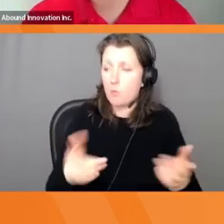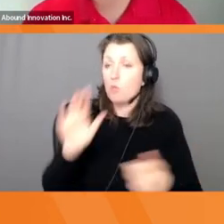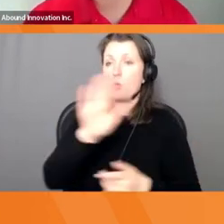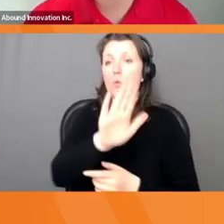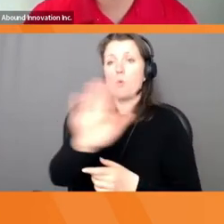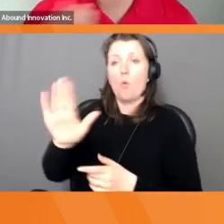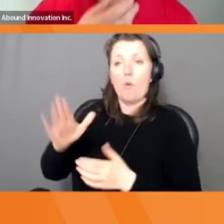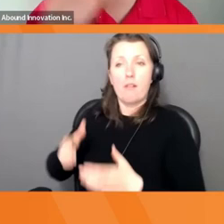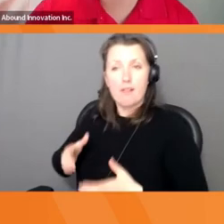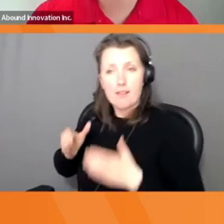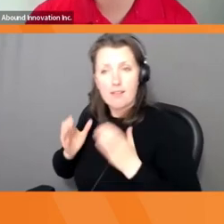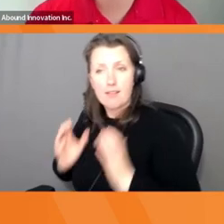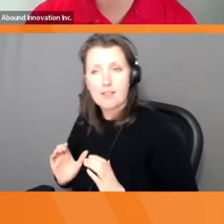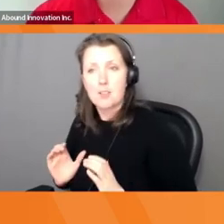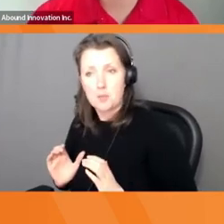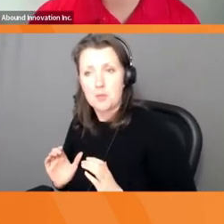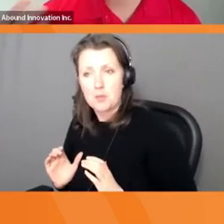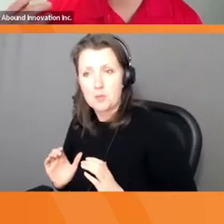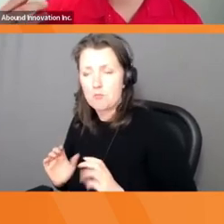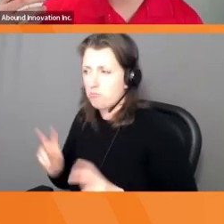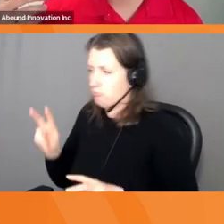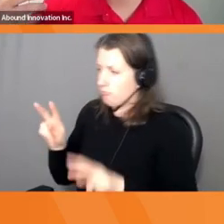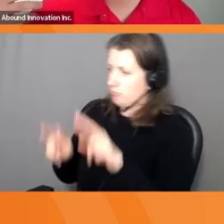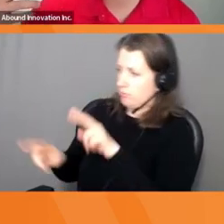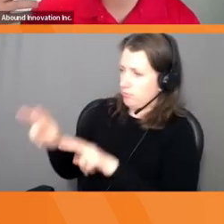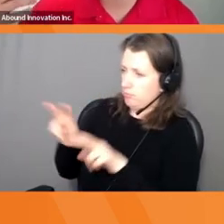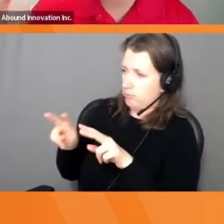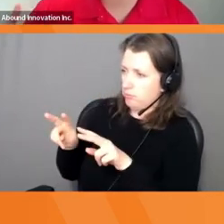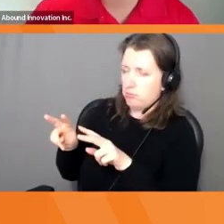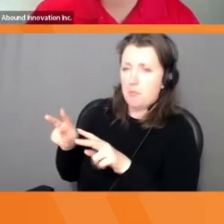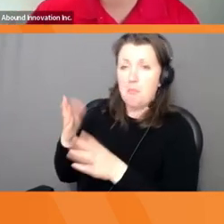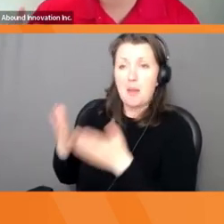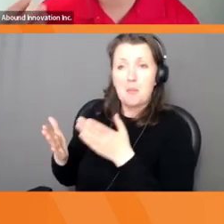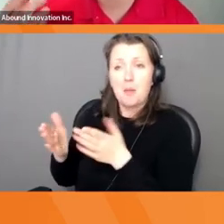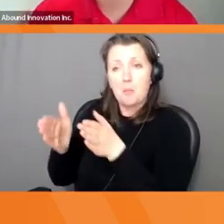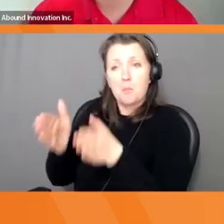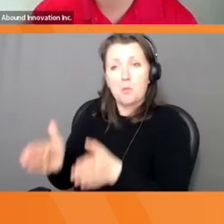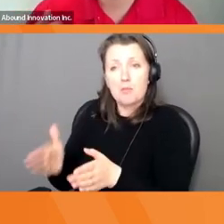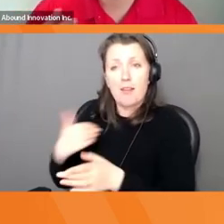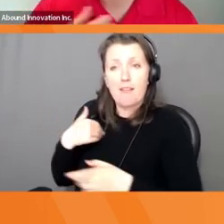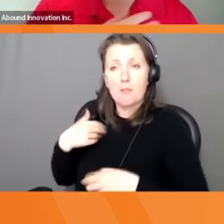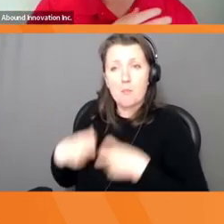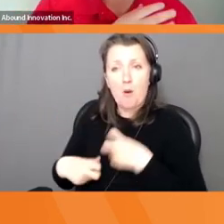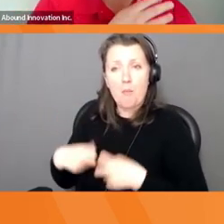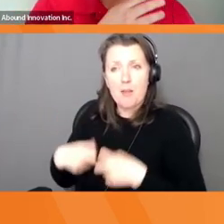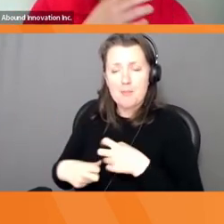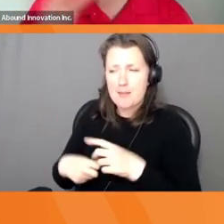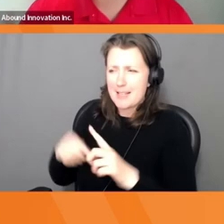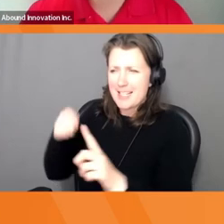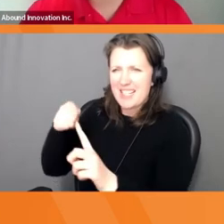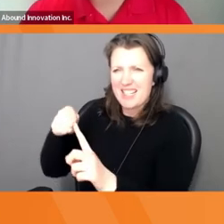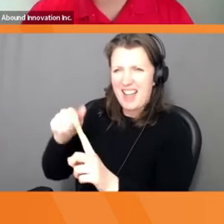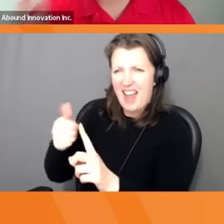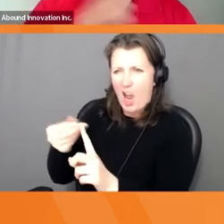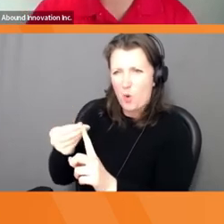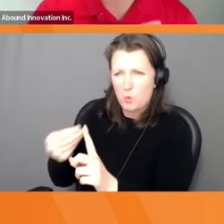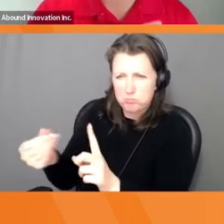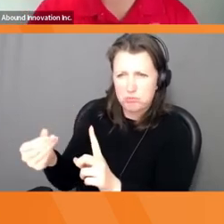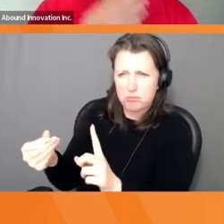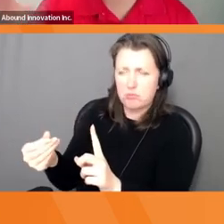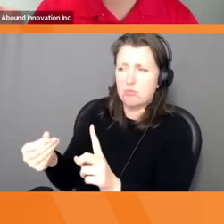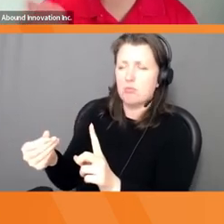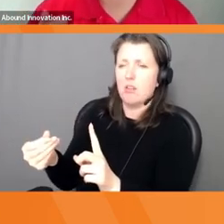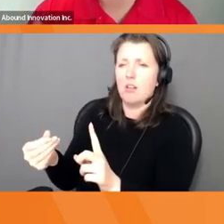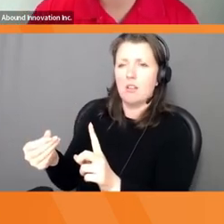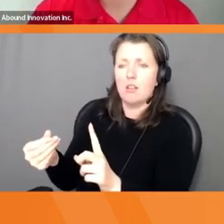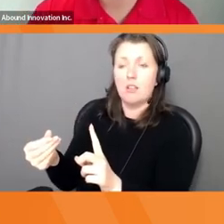somebody going through a problem that you're trying to solve for. And you, the amount of insight that you can get is incredible. It really